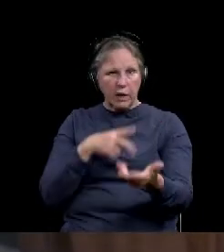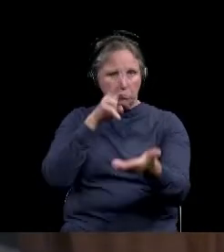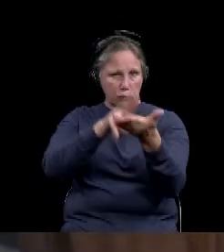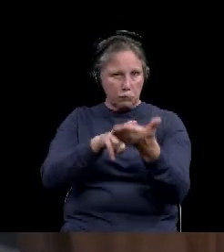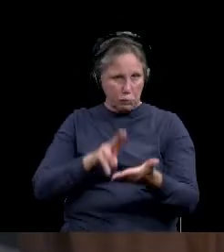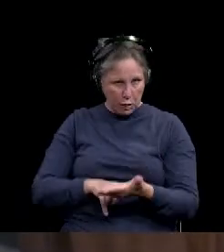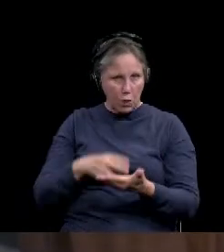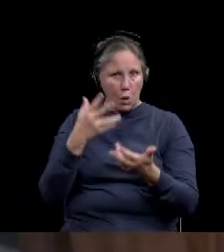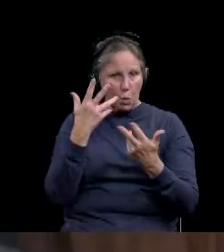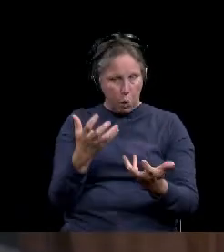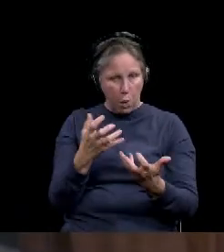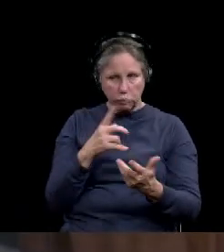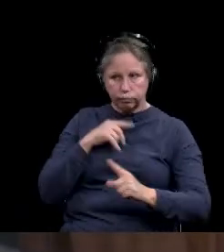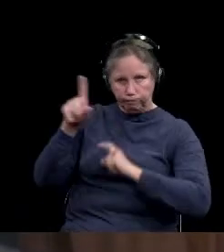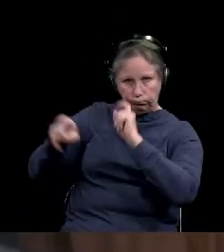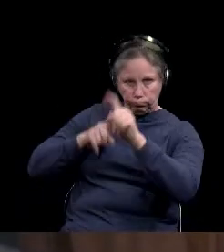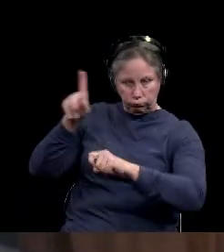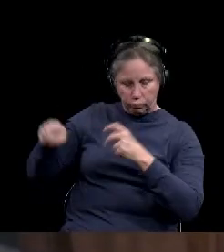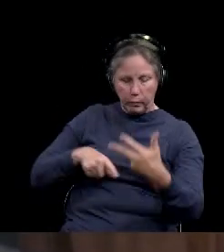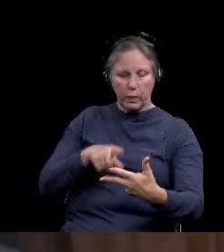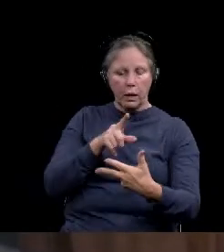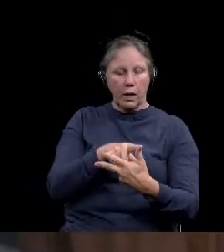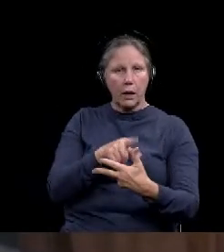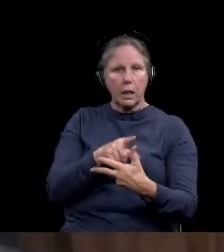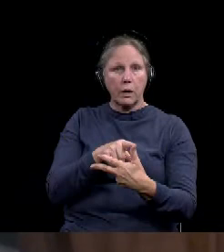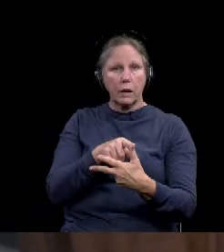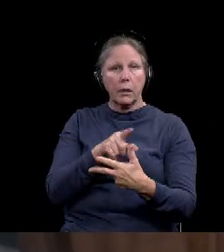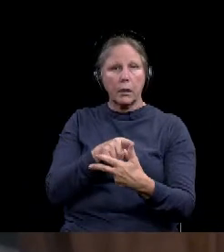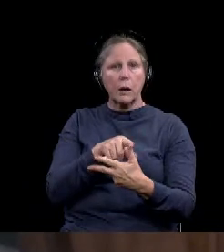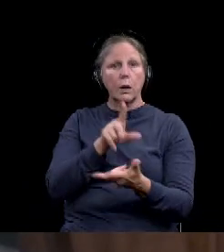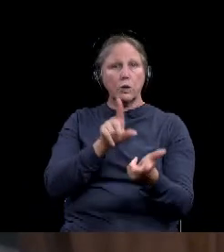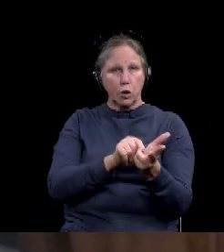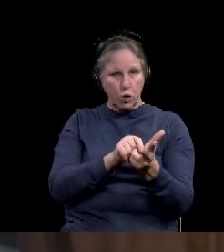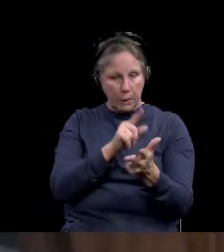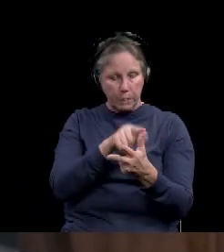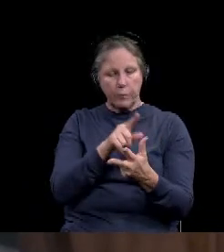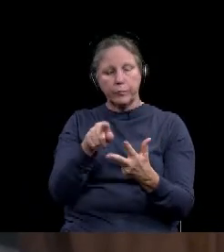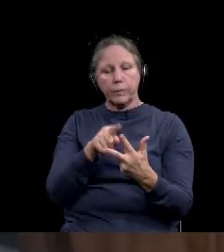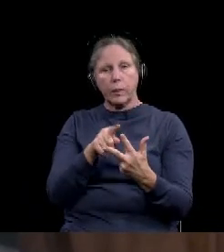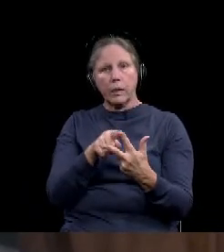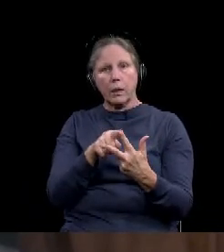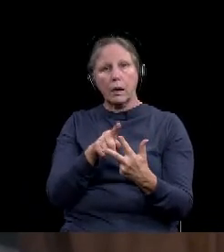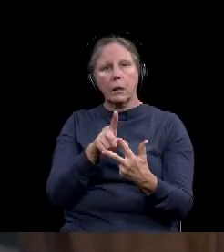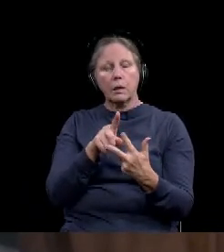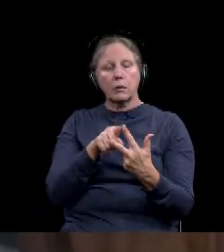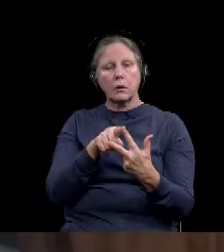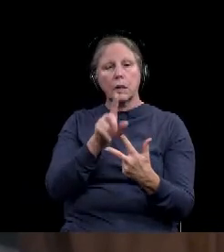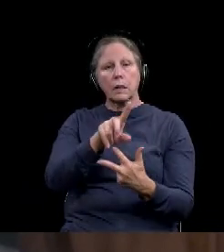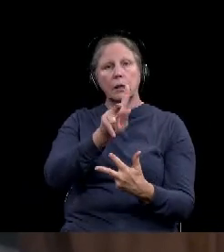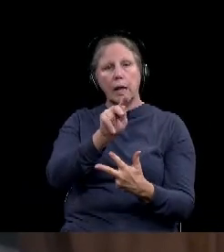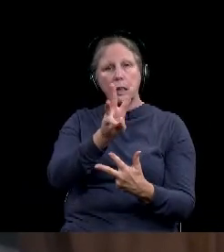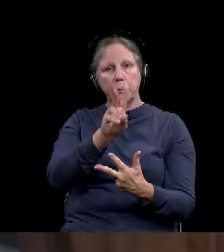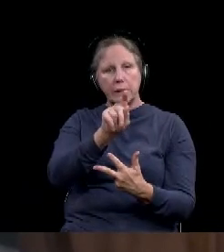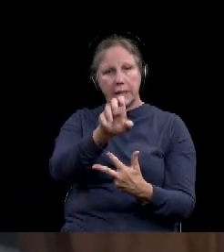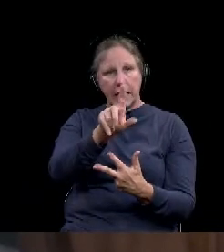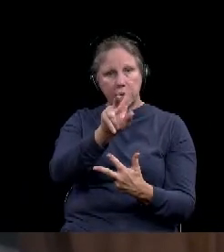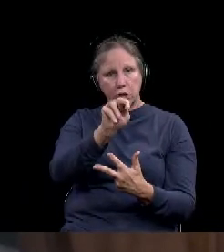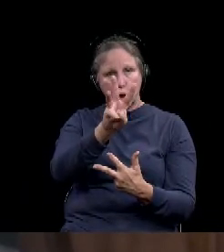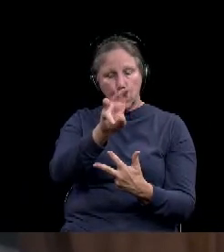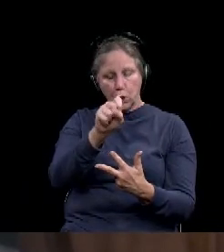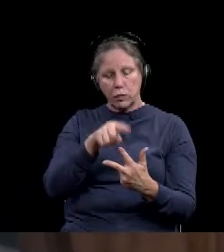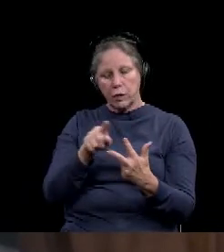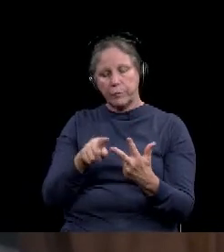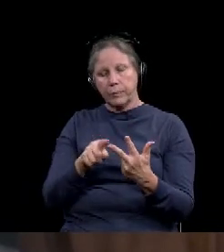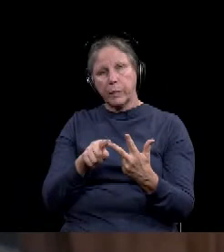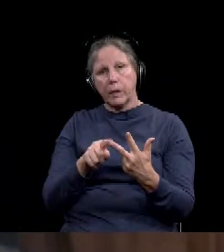and registered to, uh, be on the call today. We have Rhiannon Sagert with the Waco Tribune Herald. have Drake Lawson from KWTX News 10, and